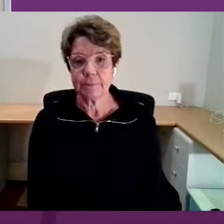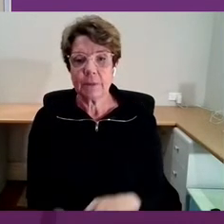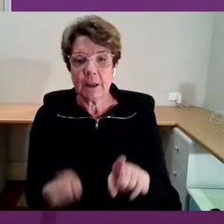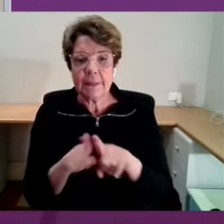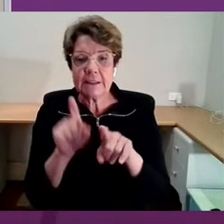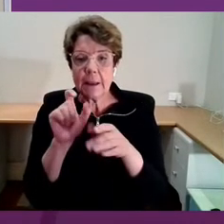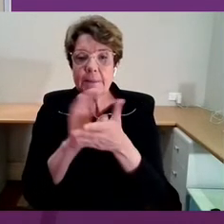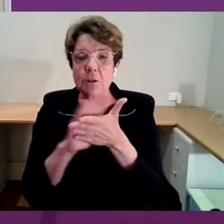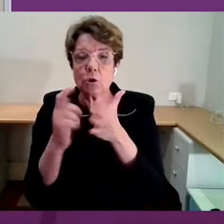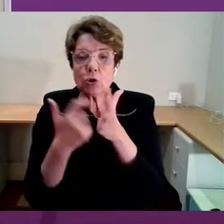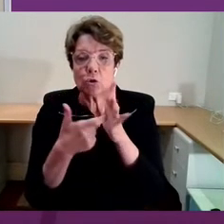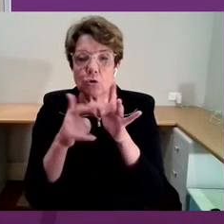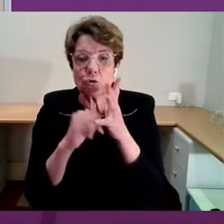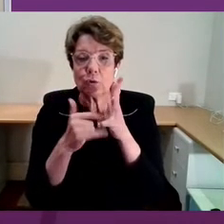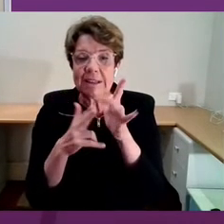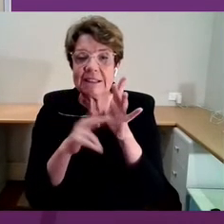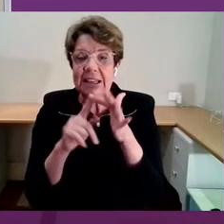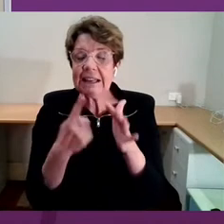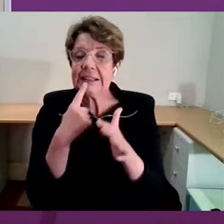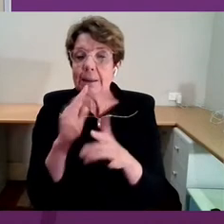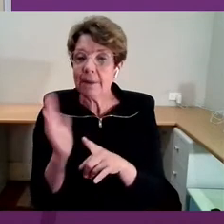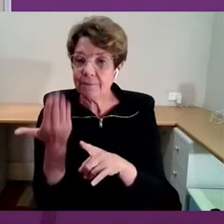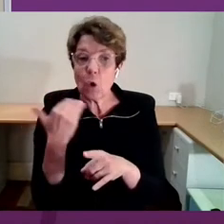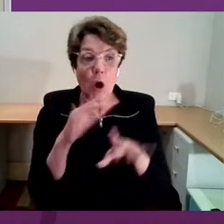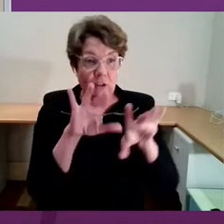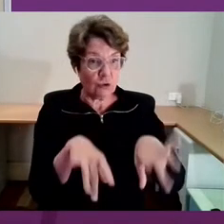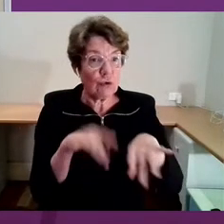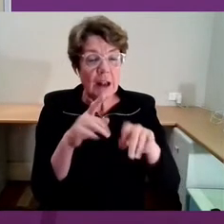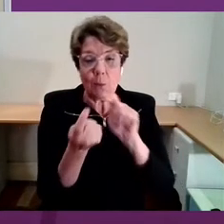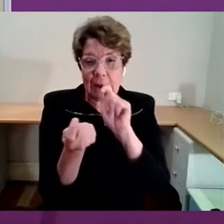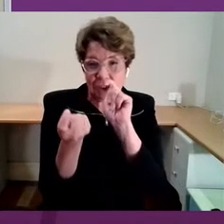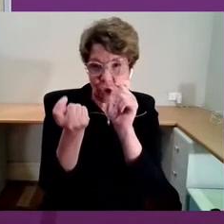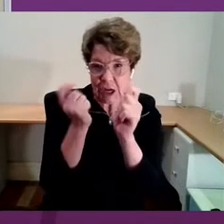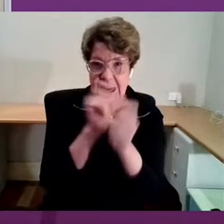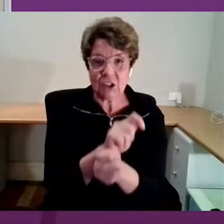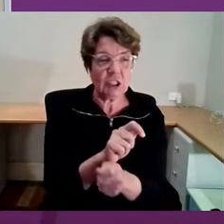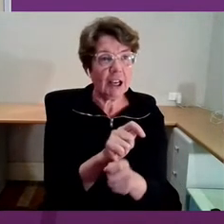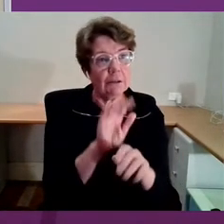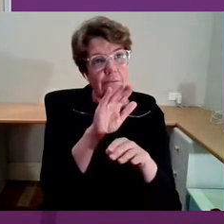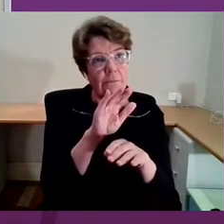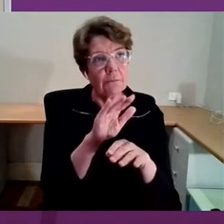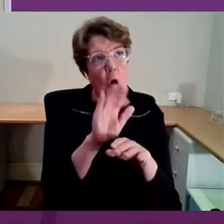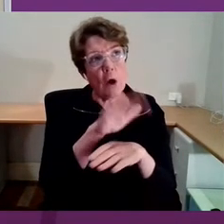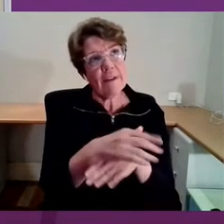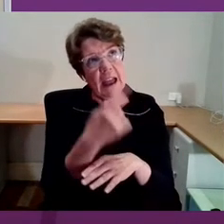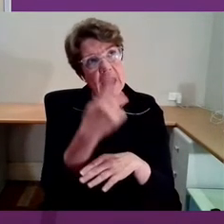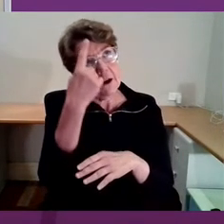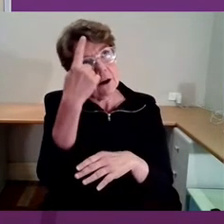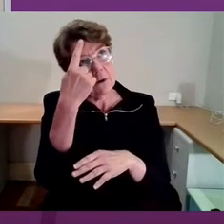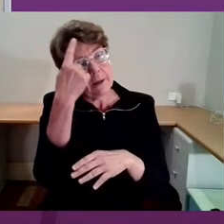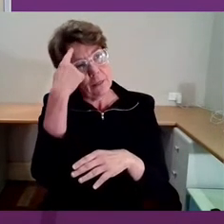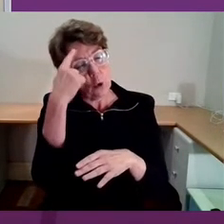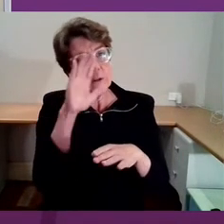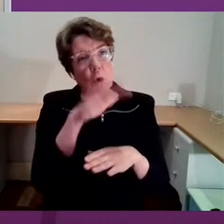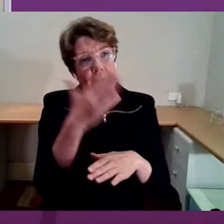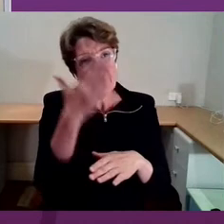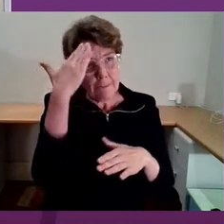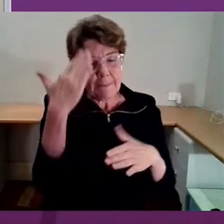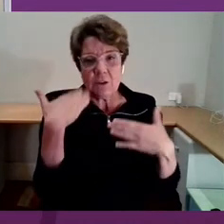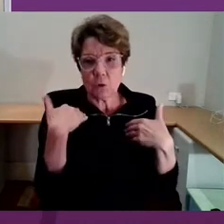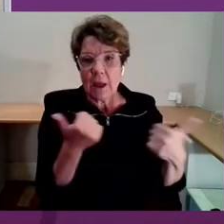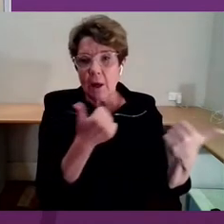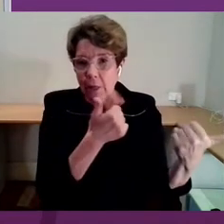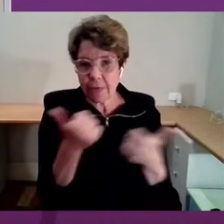said, as a nation, we are shifting to see mental health and wellbeing as about living a contributing life, about thriving and not